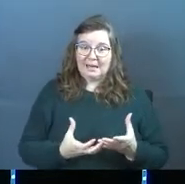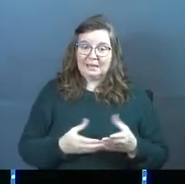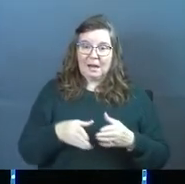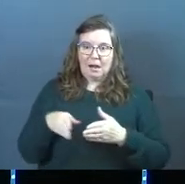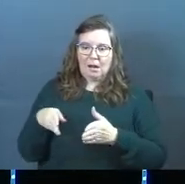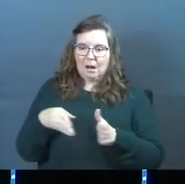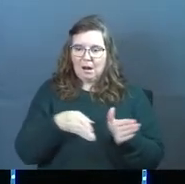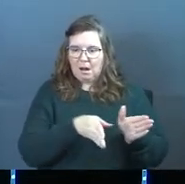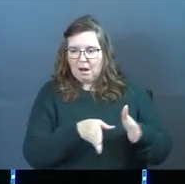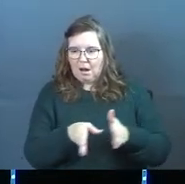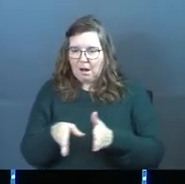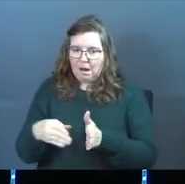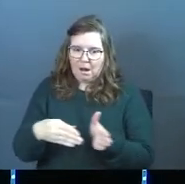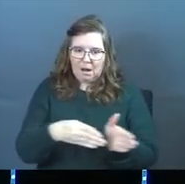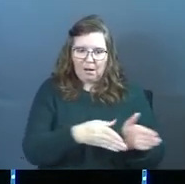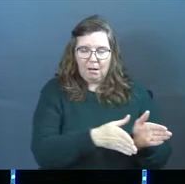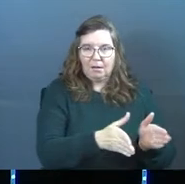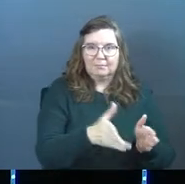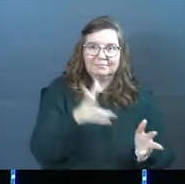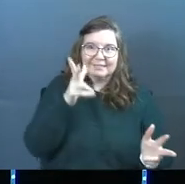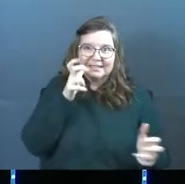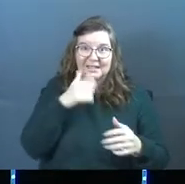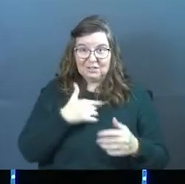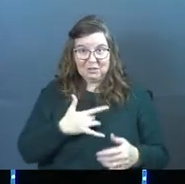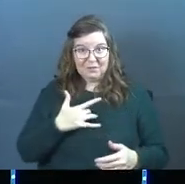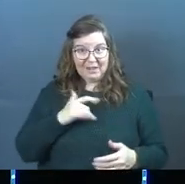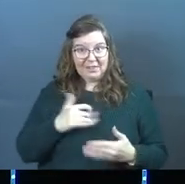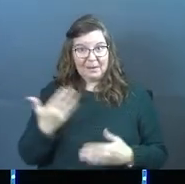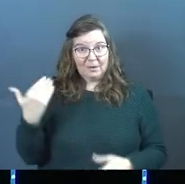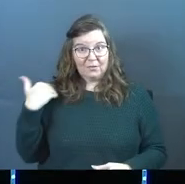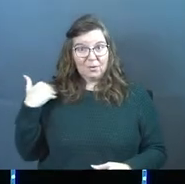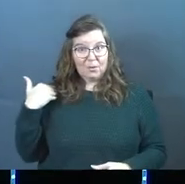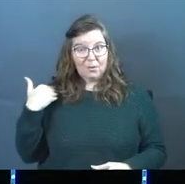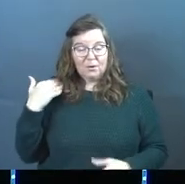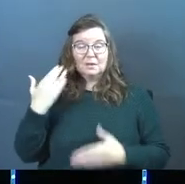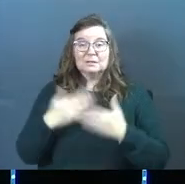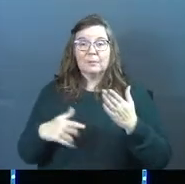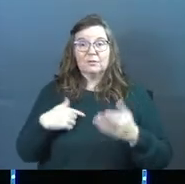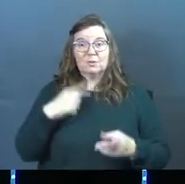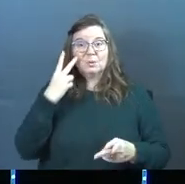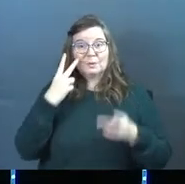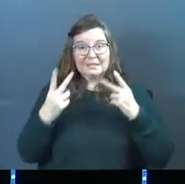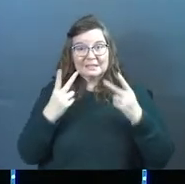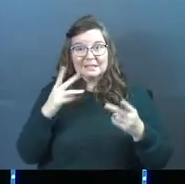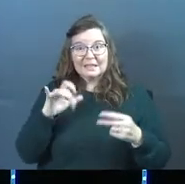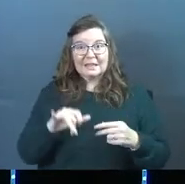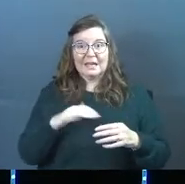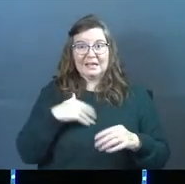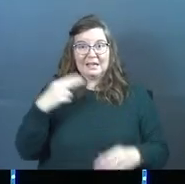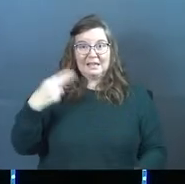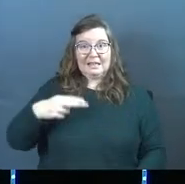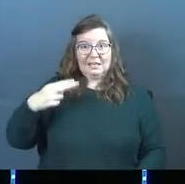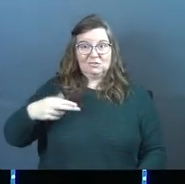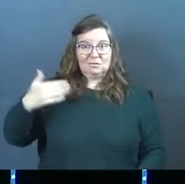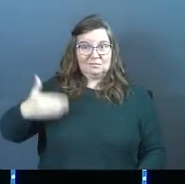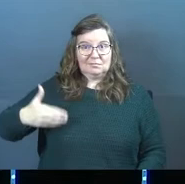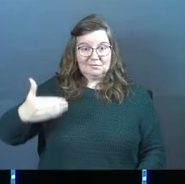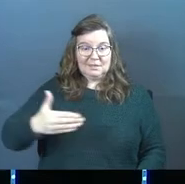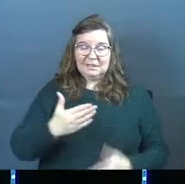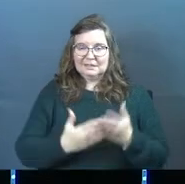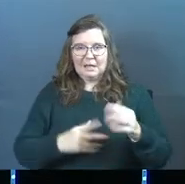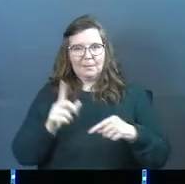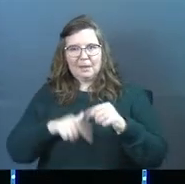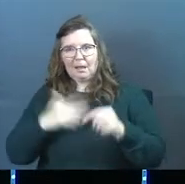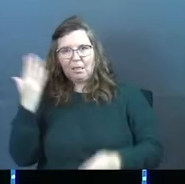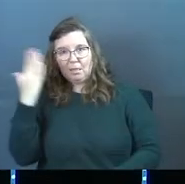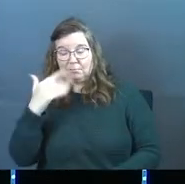steering things like an evil force. And some of you have felt that before. Some of you can see that in the history books. Some of us can't.